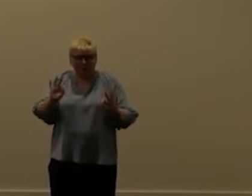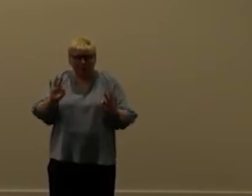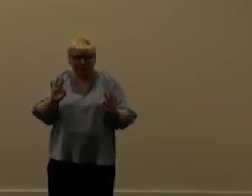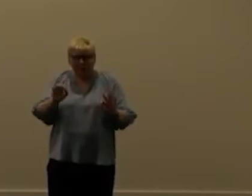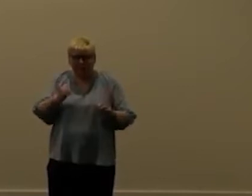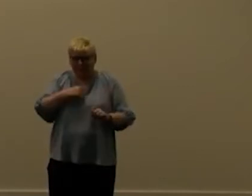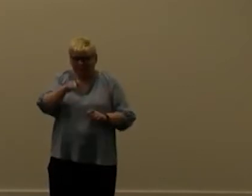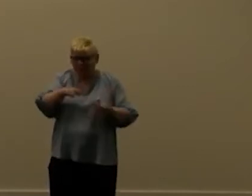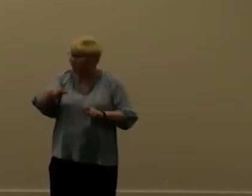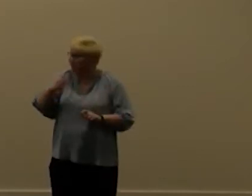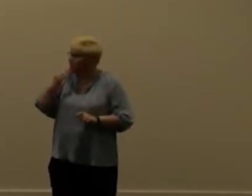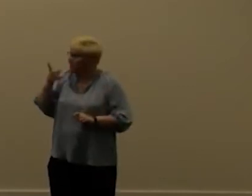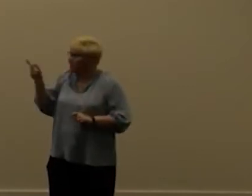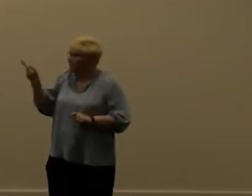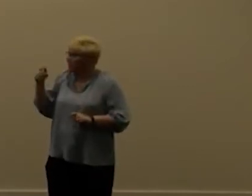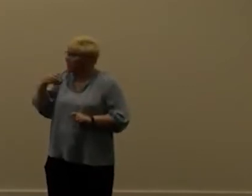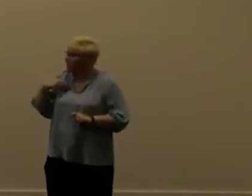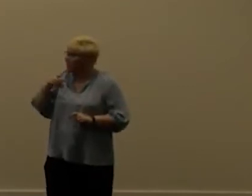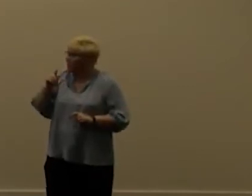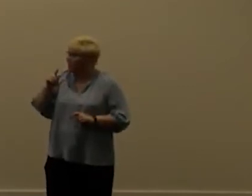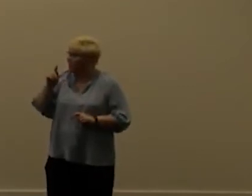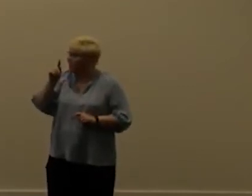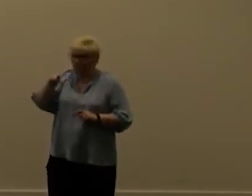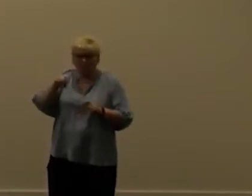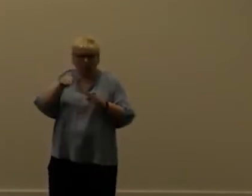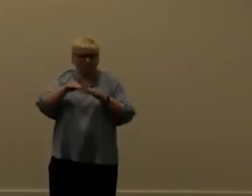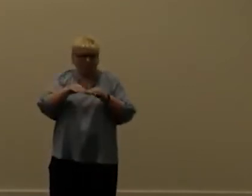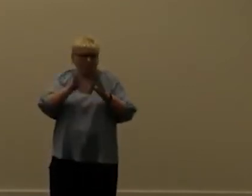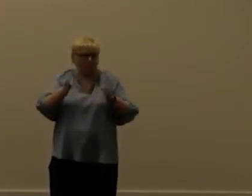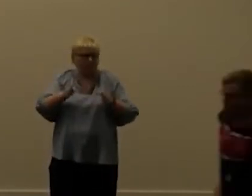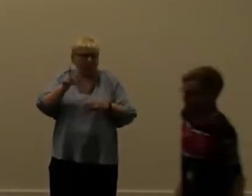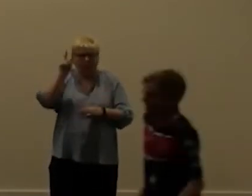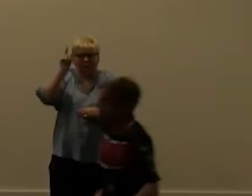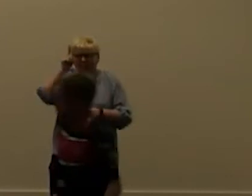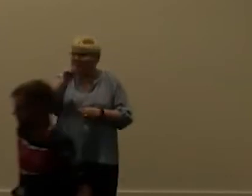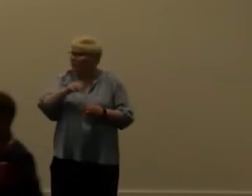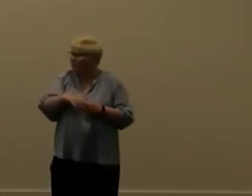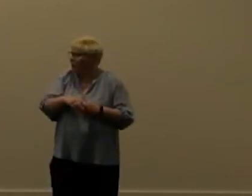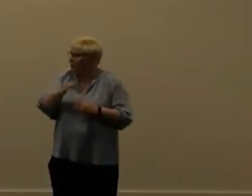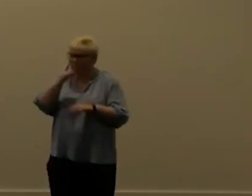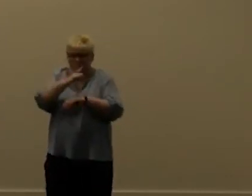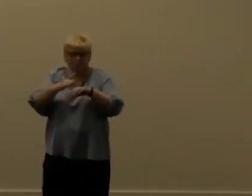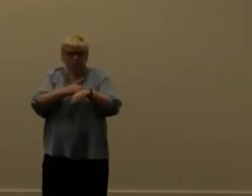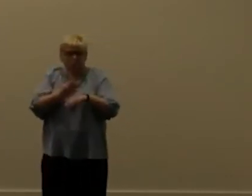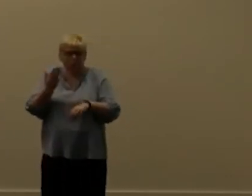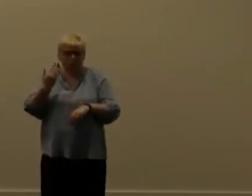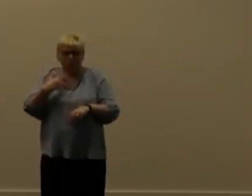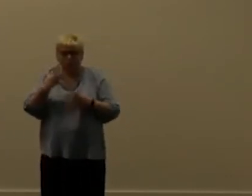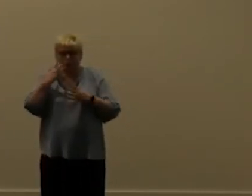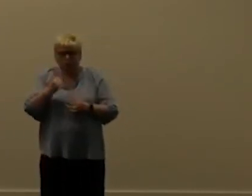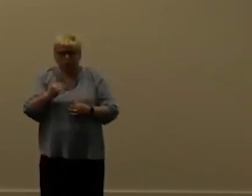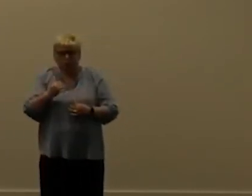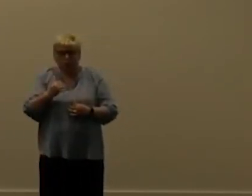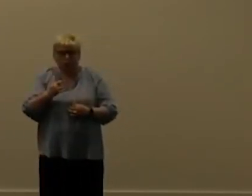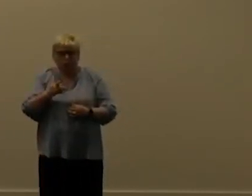i was i was actually sitting over at data aids booth like an hour ago and we checked one of their environments and it the